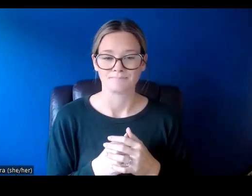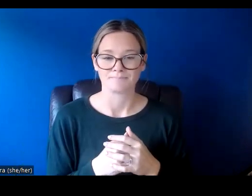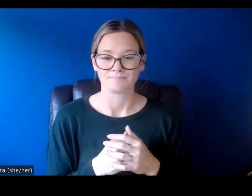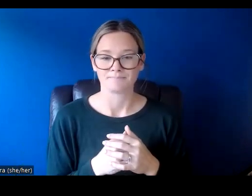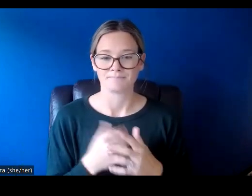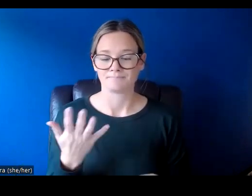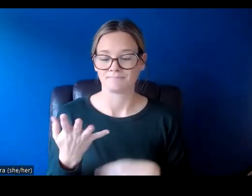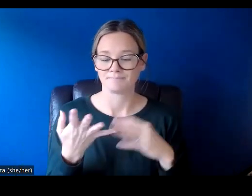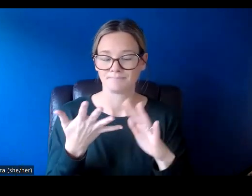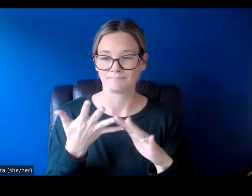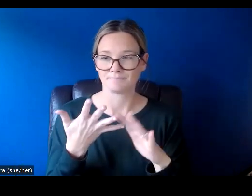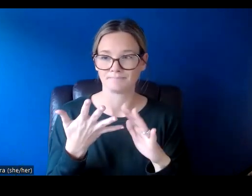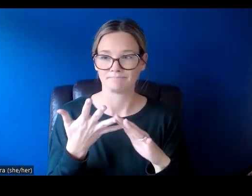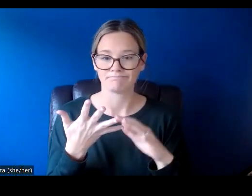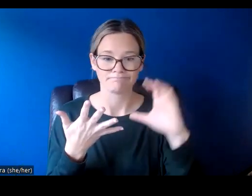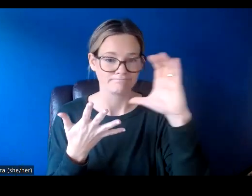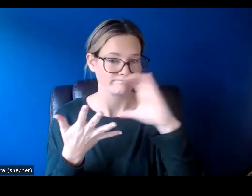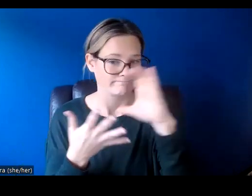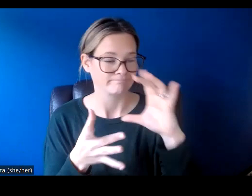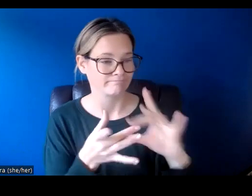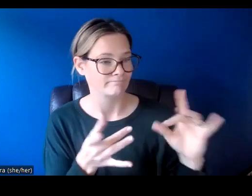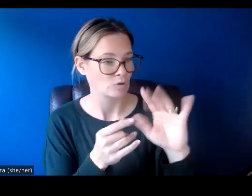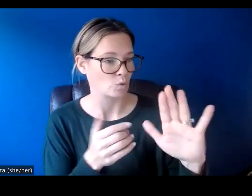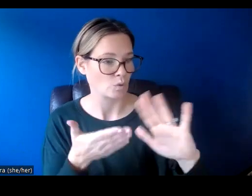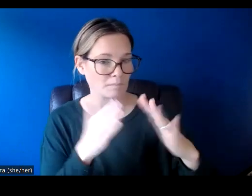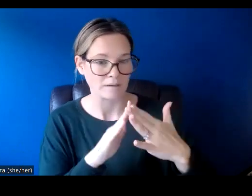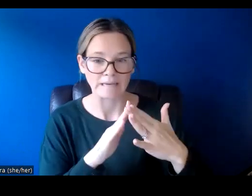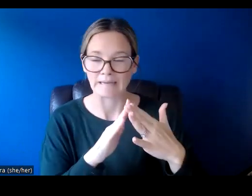Four, explore stories of your community.